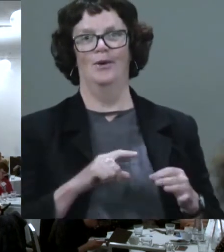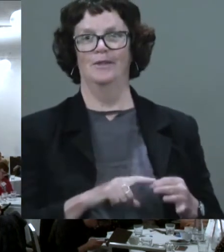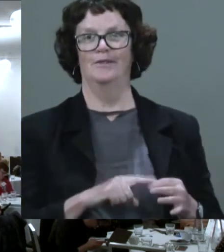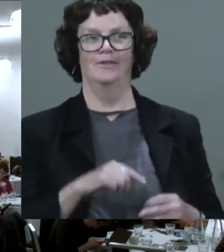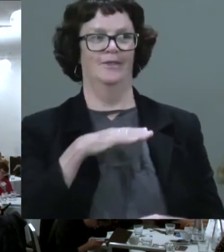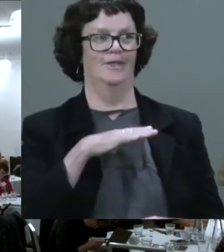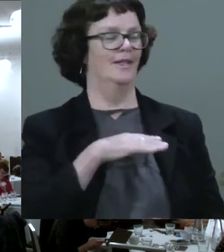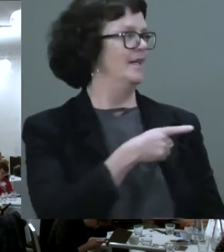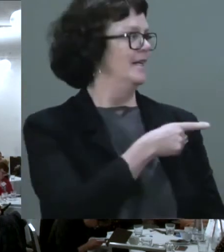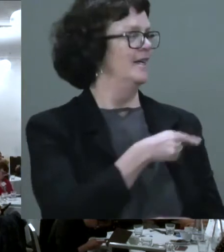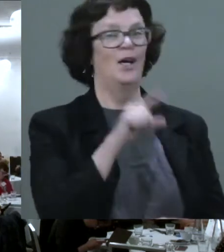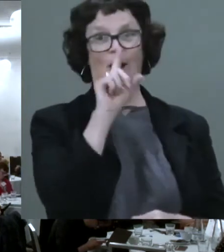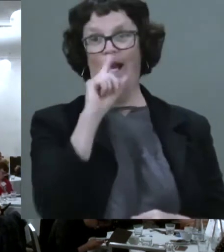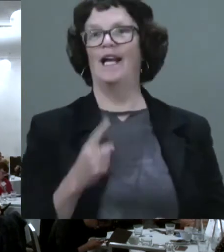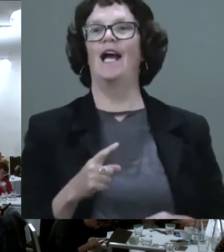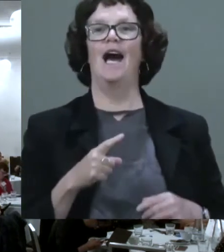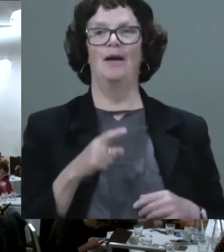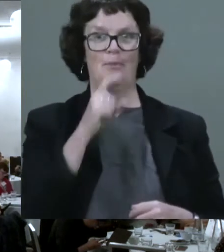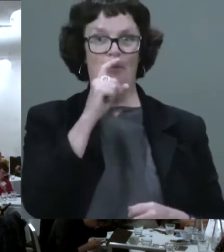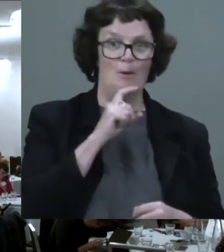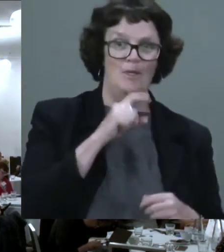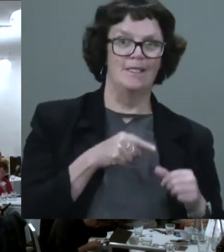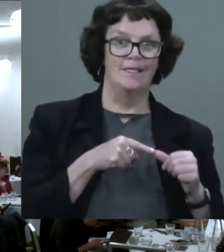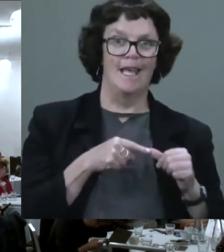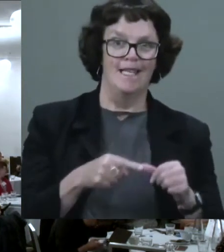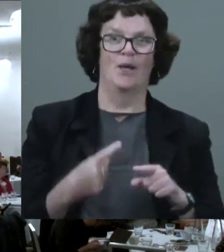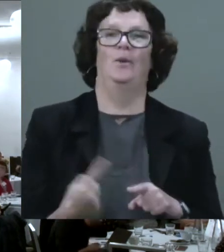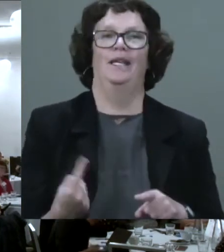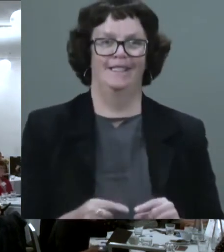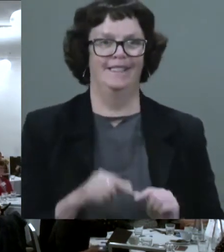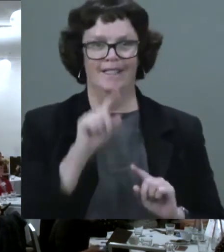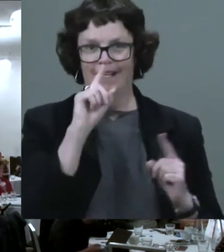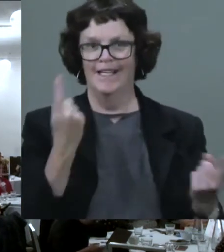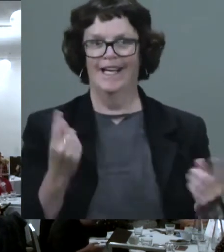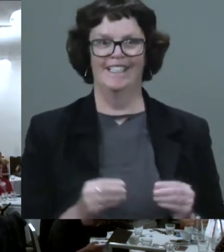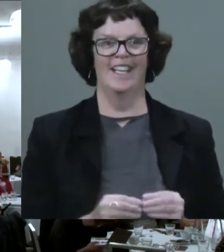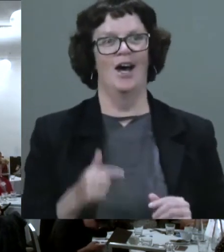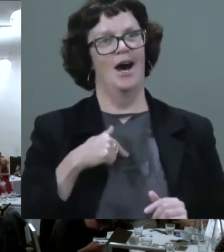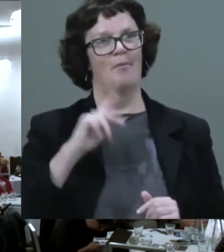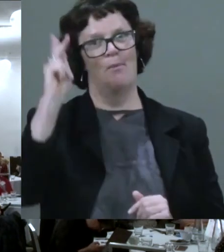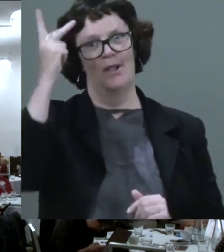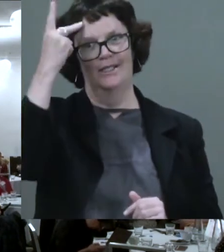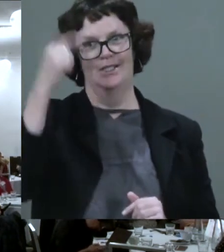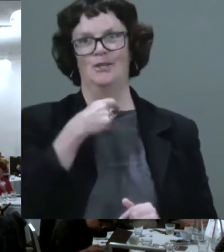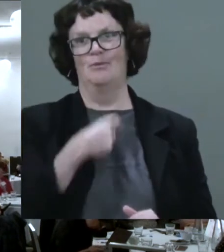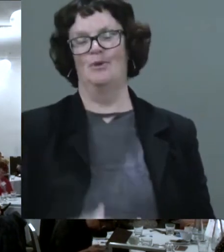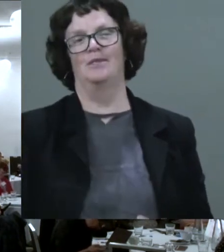I can't promise a short answer, though. I am a politician, after all.